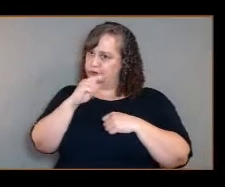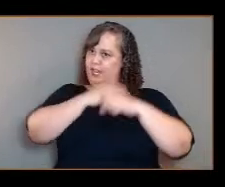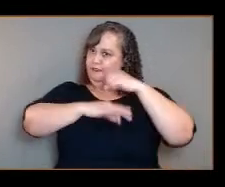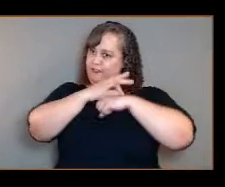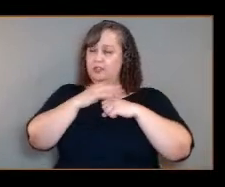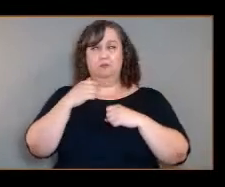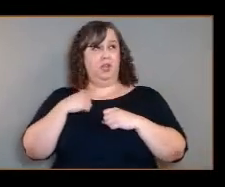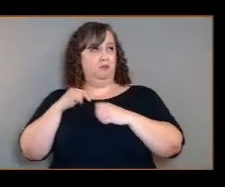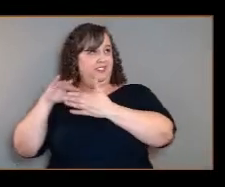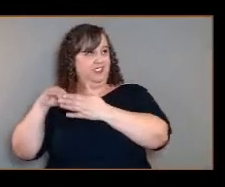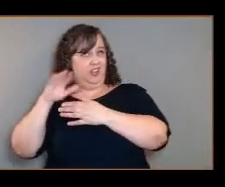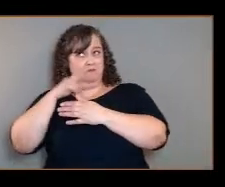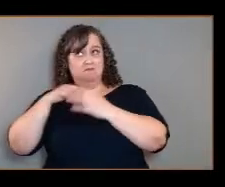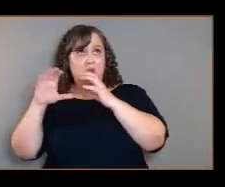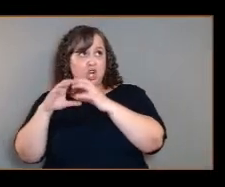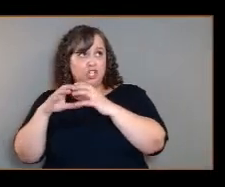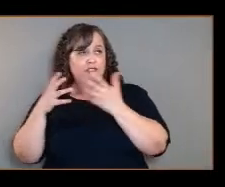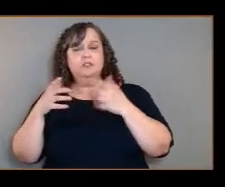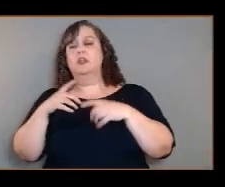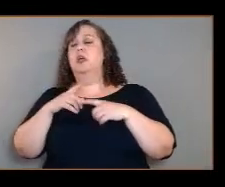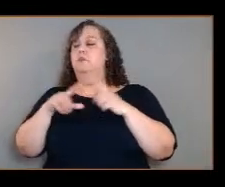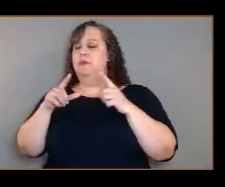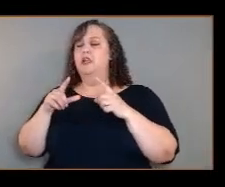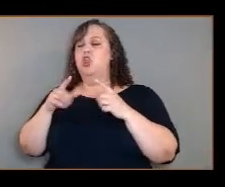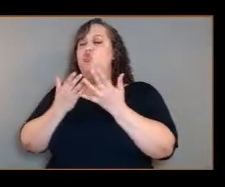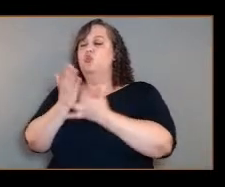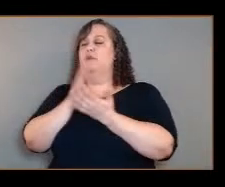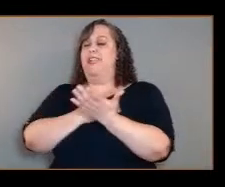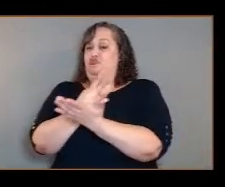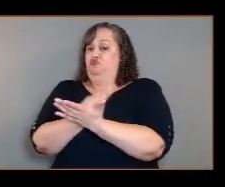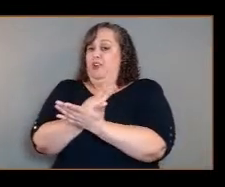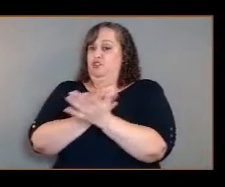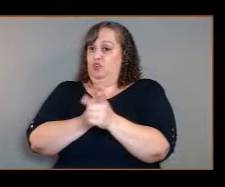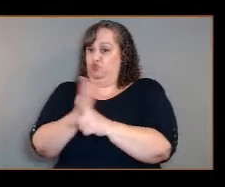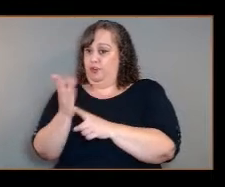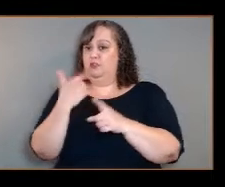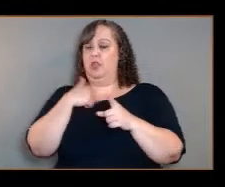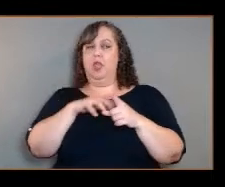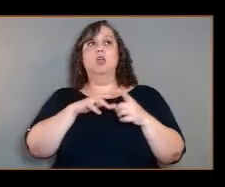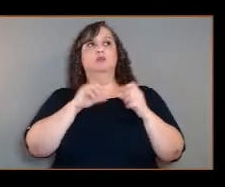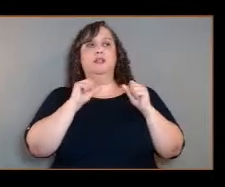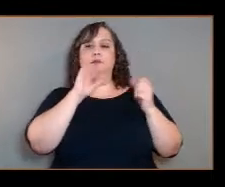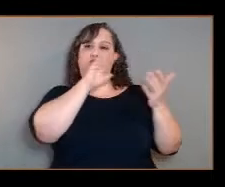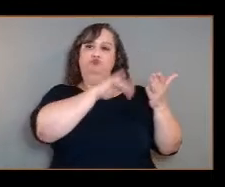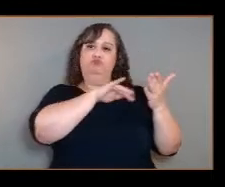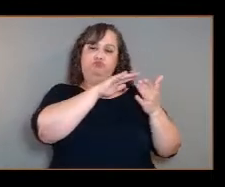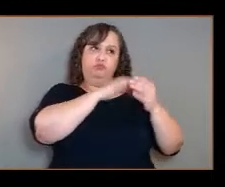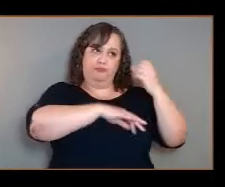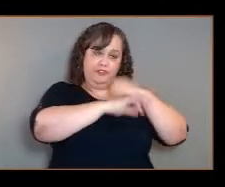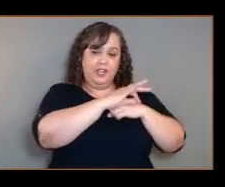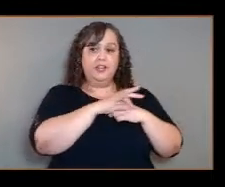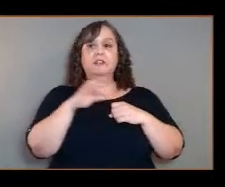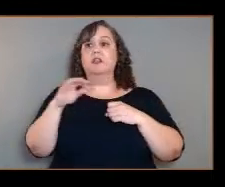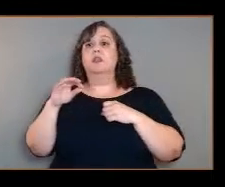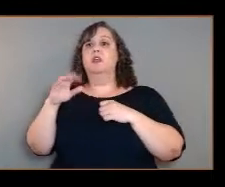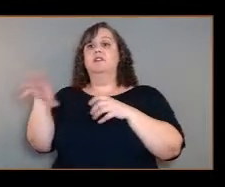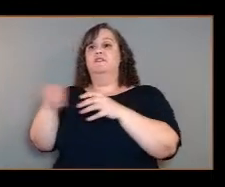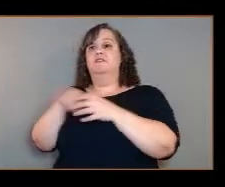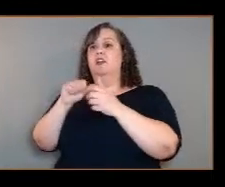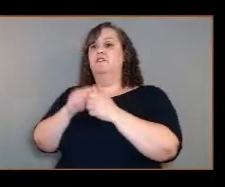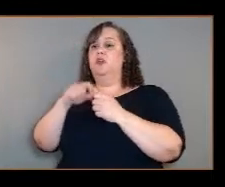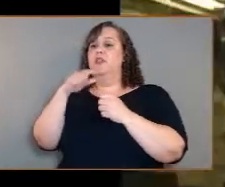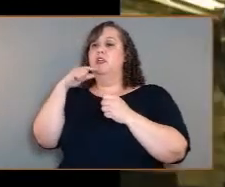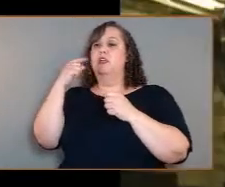school career to study Venus and was able to participate in the Soviet missions to Venus, like the Venera 13 lander here that lasted 127 minutes.